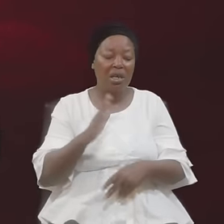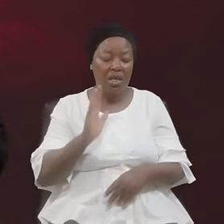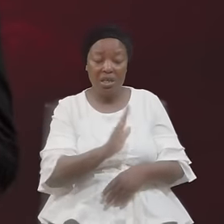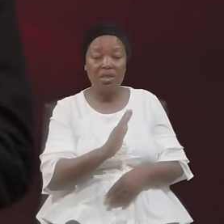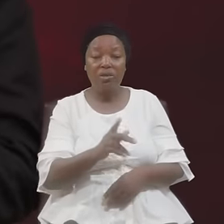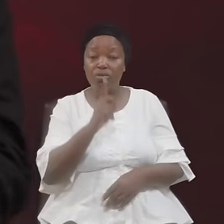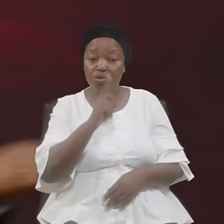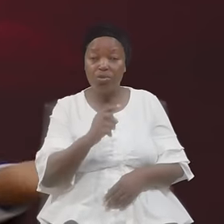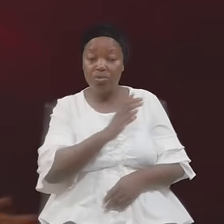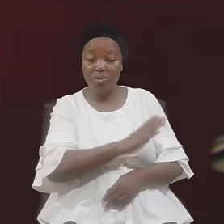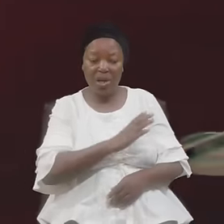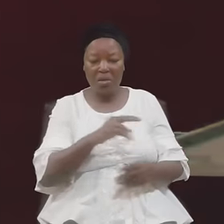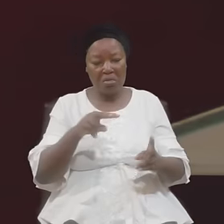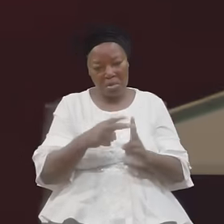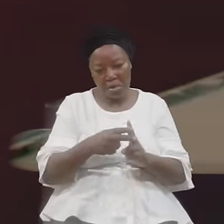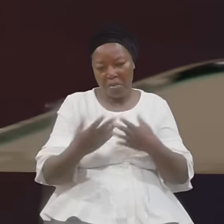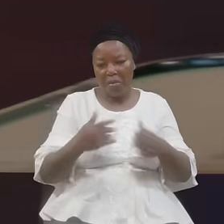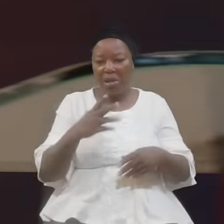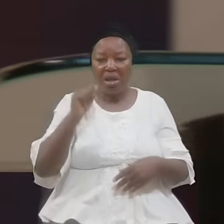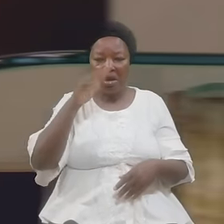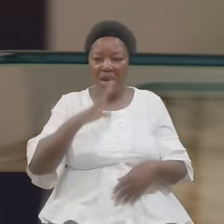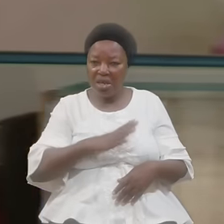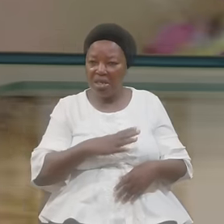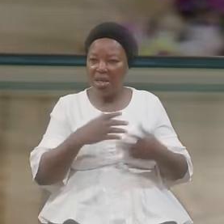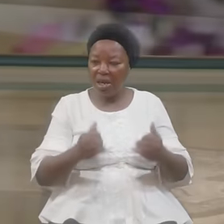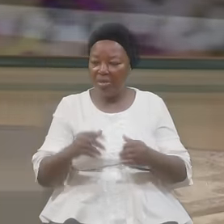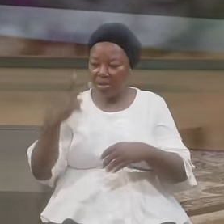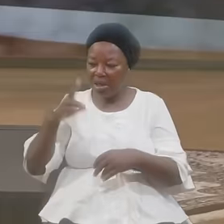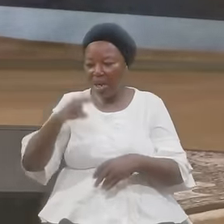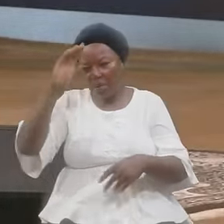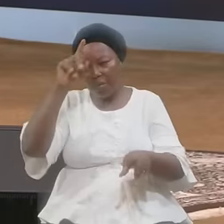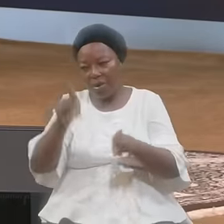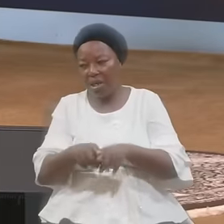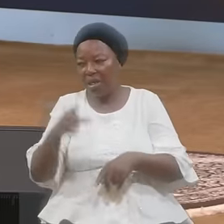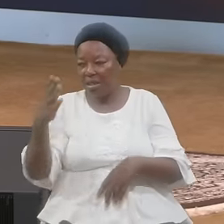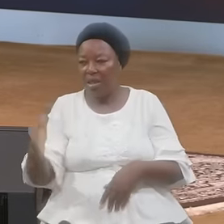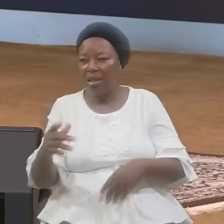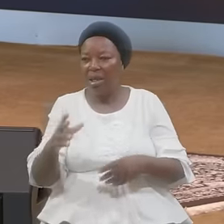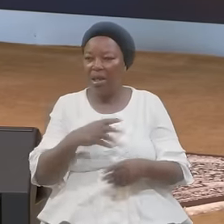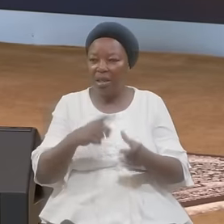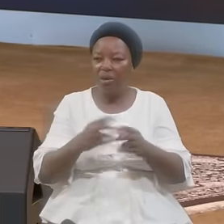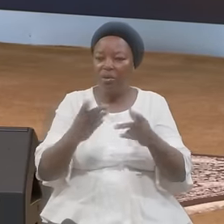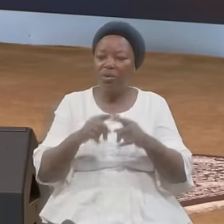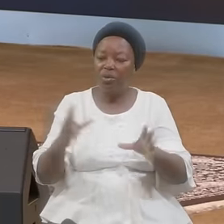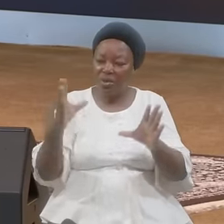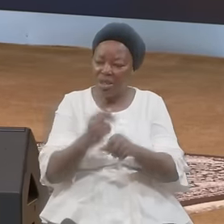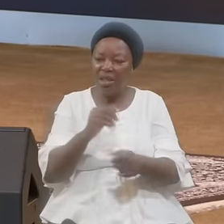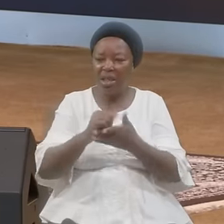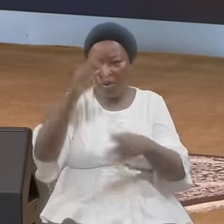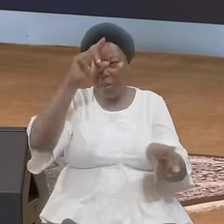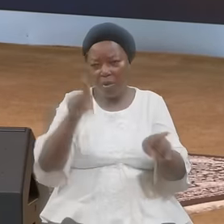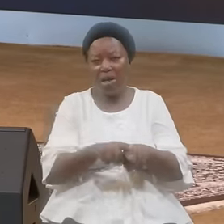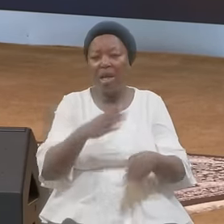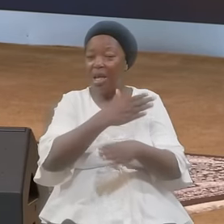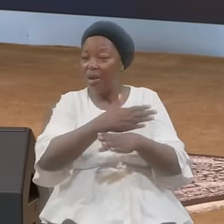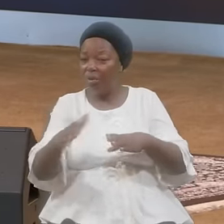Maybe The Lady Herself Approaching A Brother Here And Wanting To Snatch Them Away They